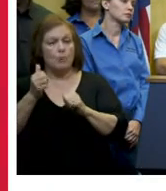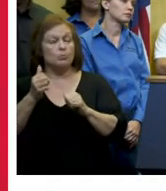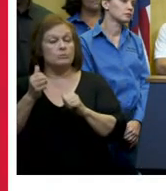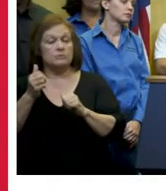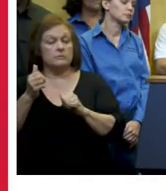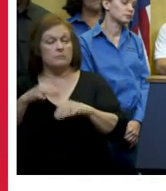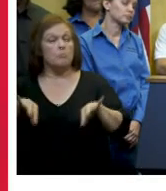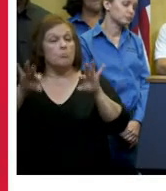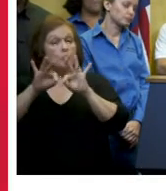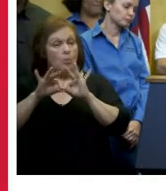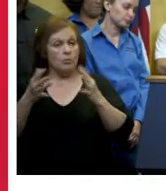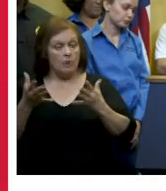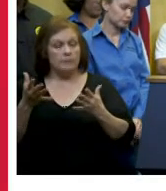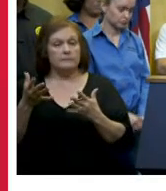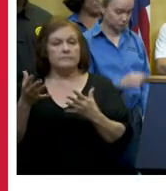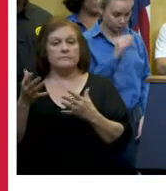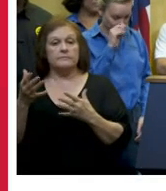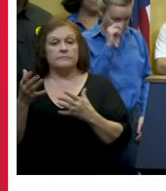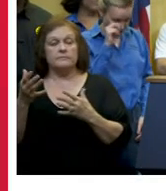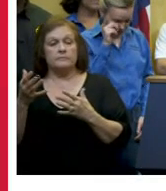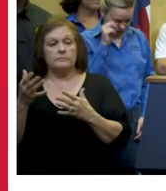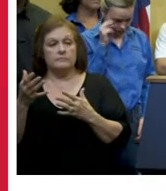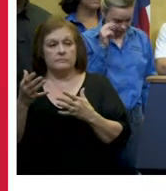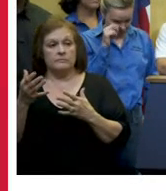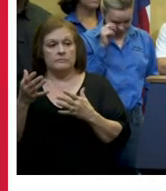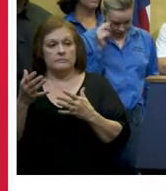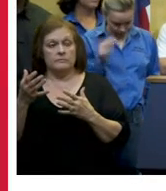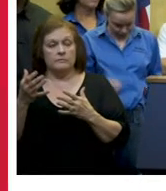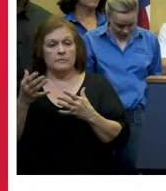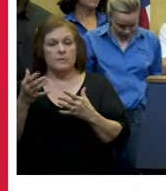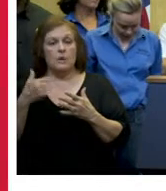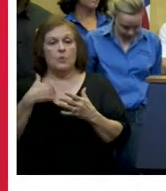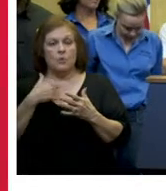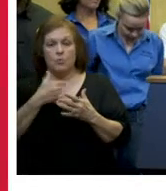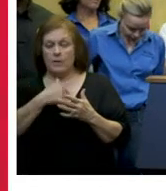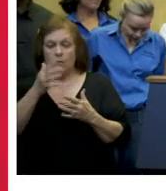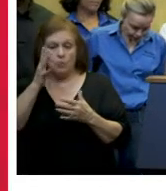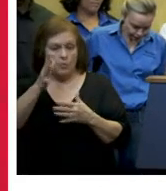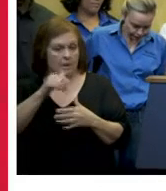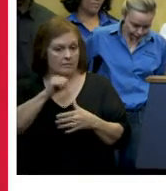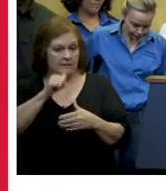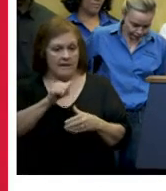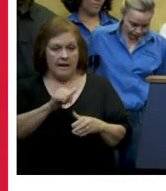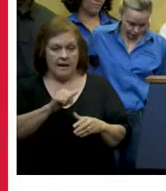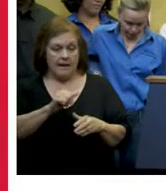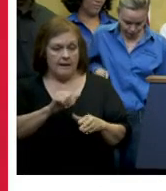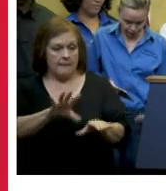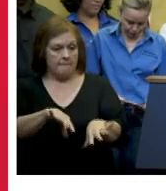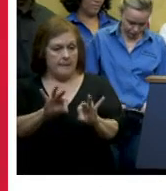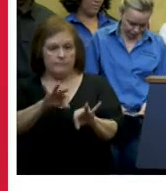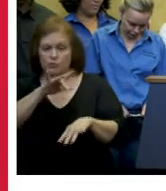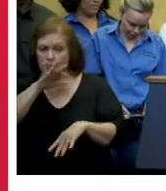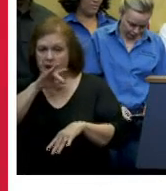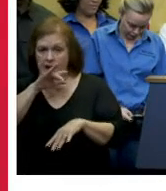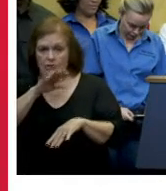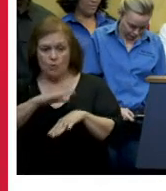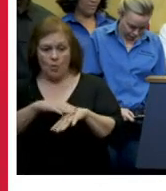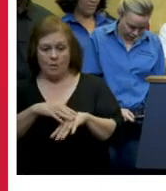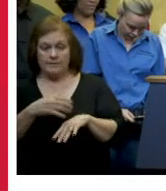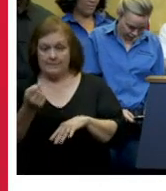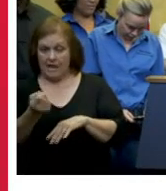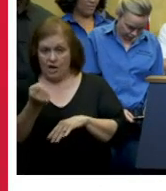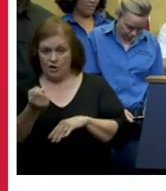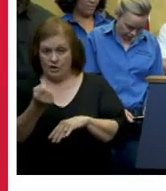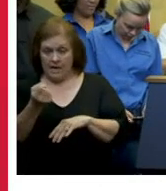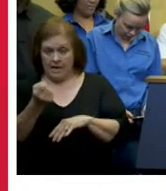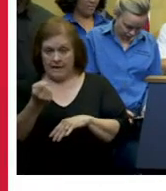messages is that we will be suspending collections on saturday outside of the